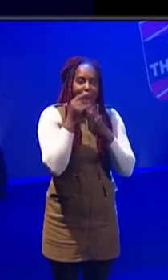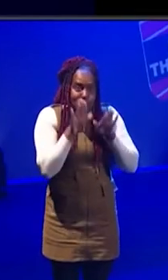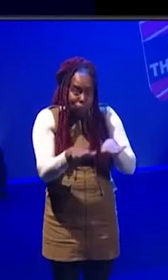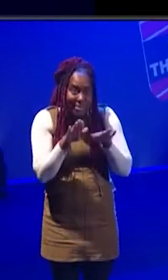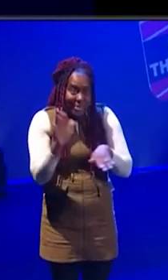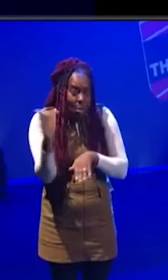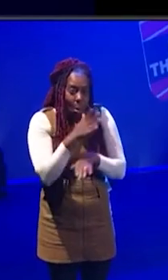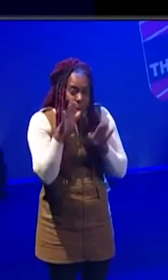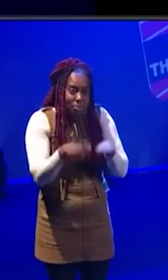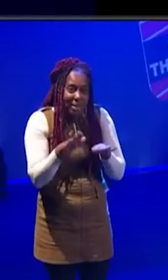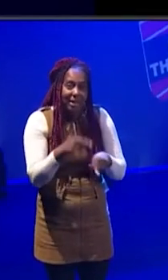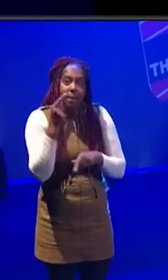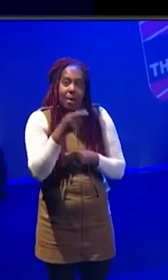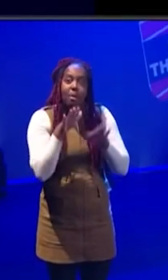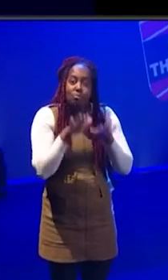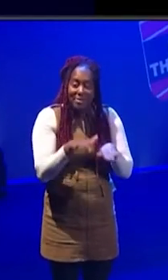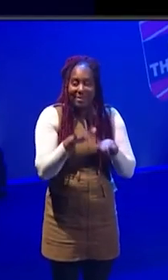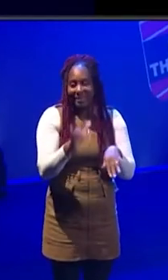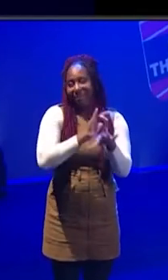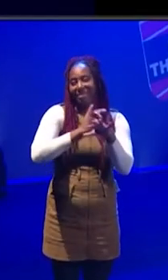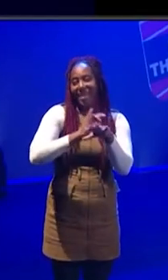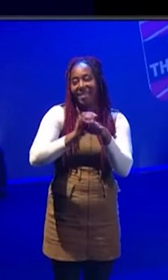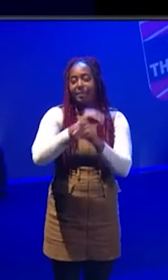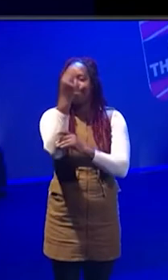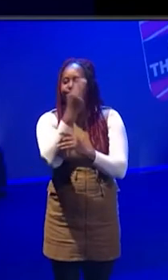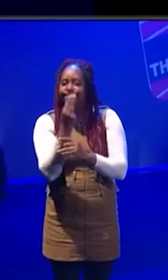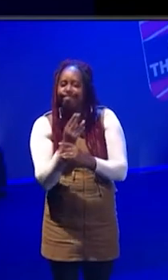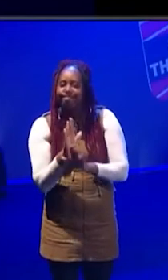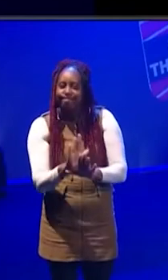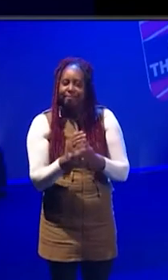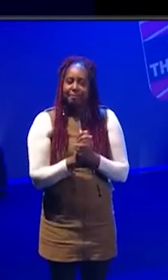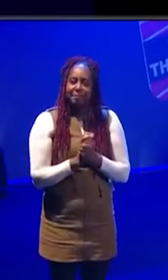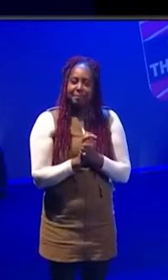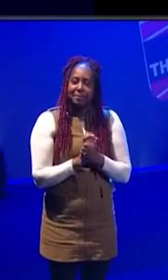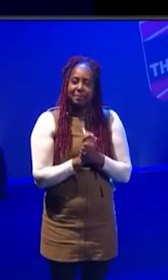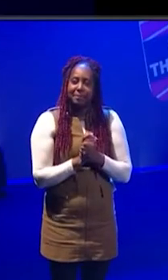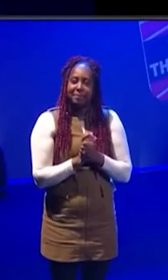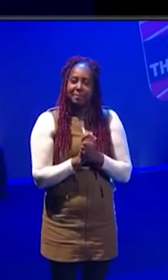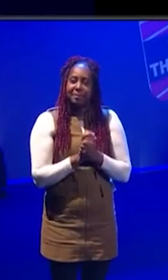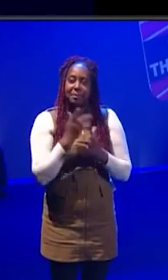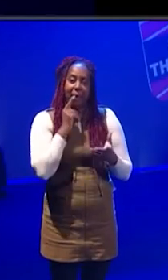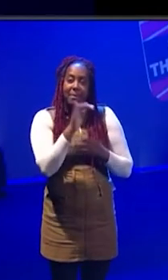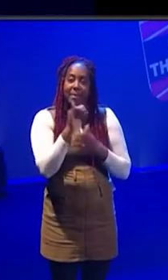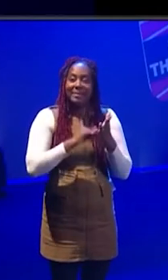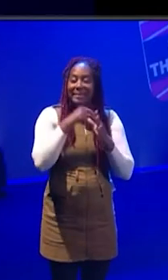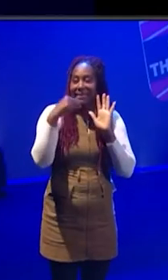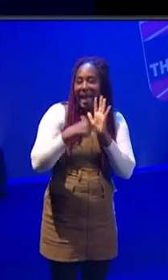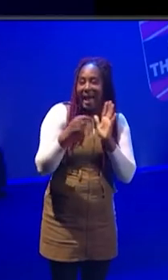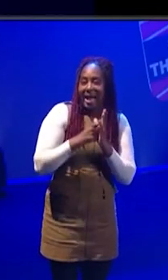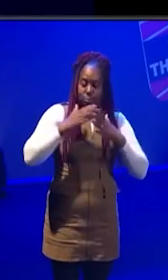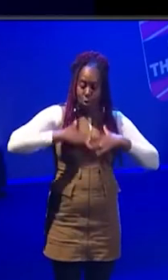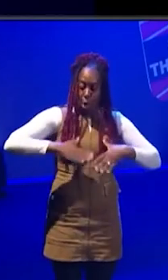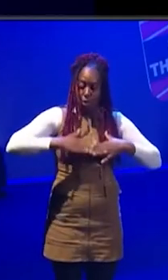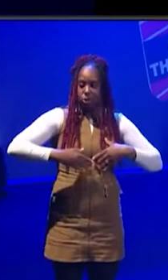the one thing I do know is British theatre design, whether that's set, costume, sound, lighting,